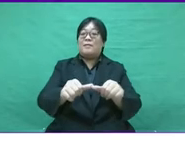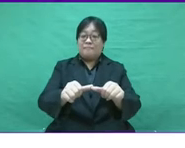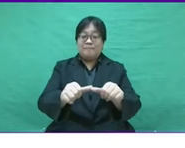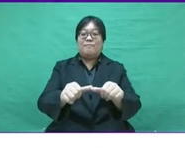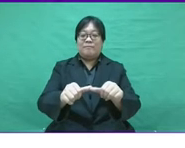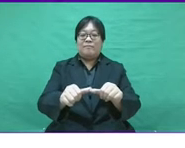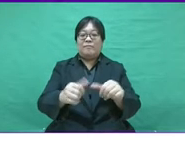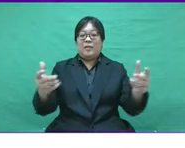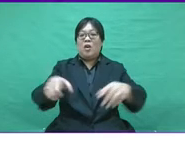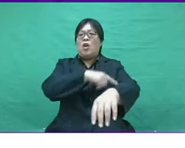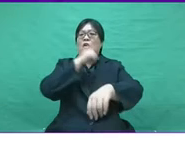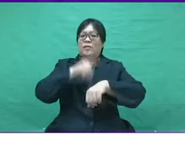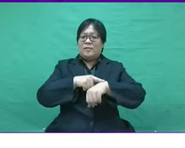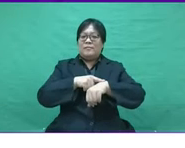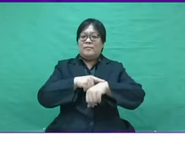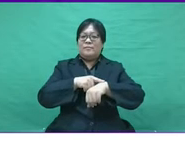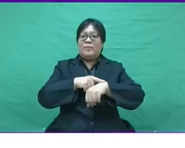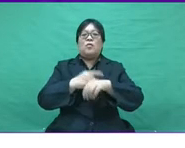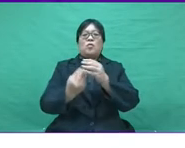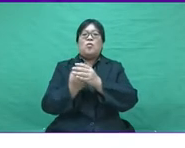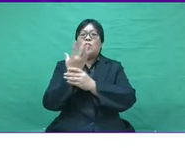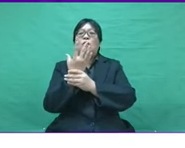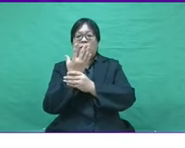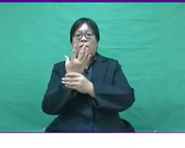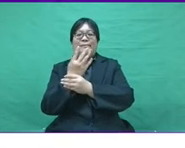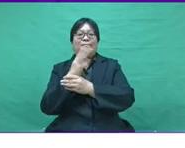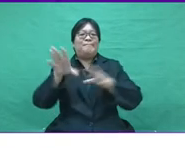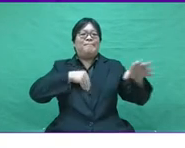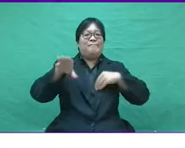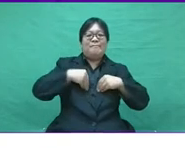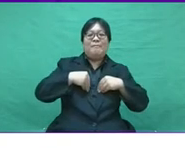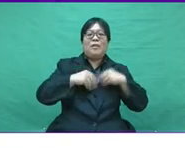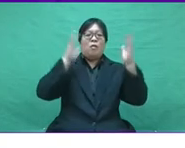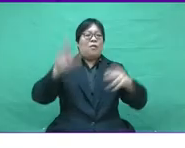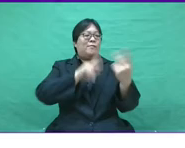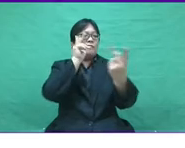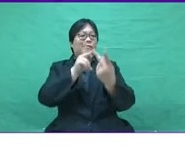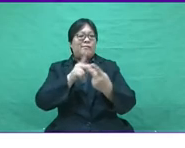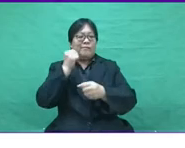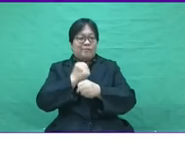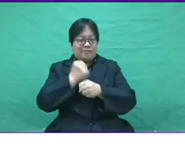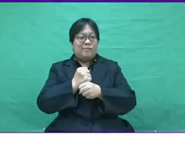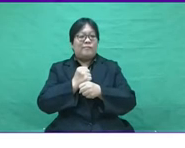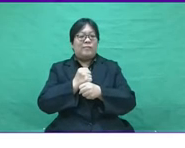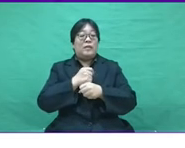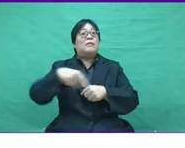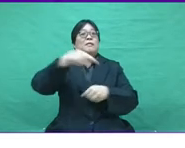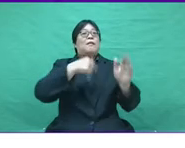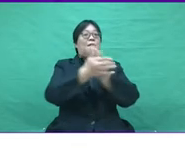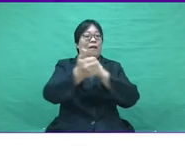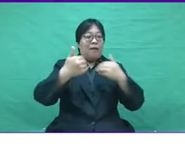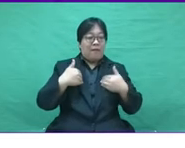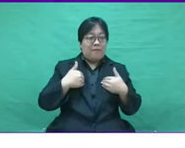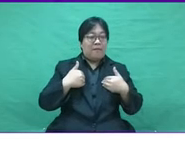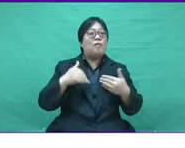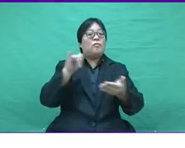plan to ensure sustainable long-term growth by recruiting the right